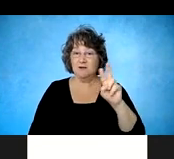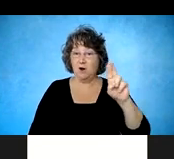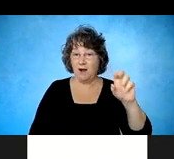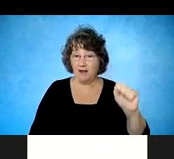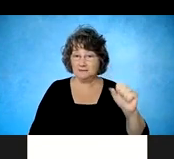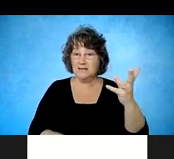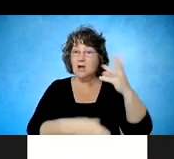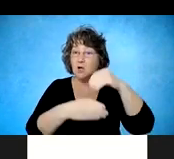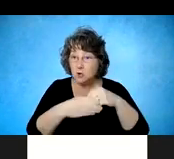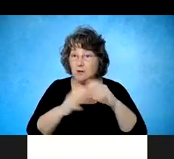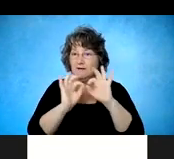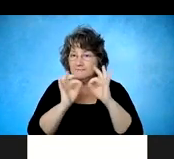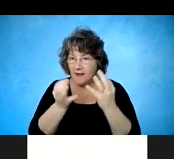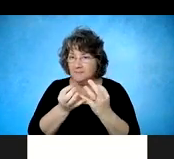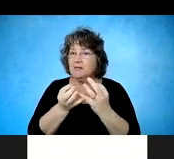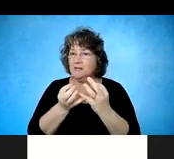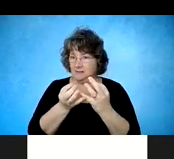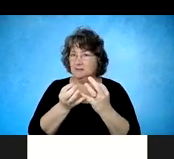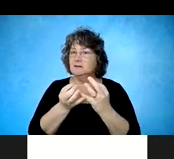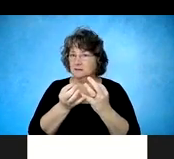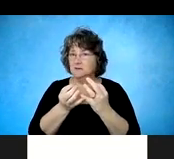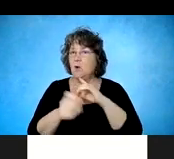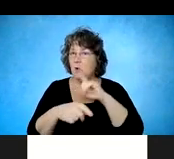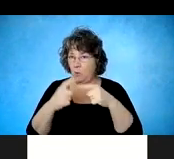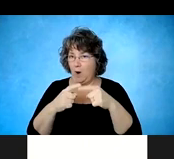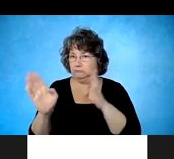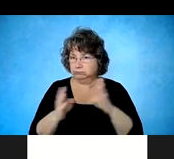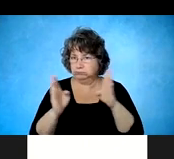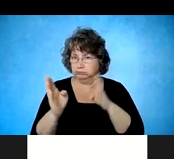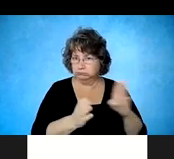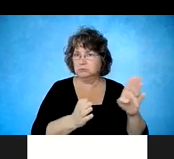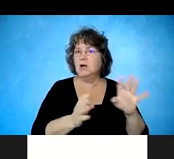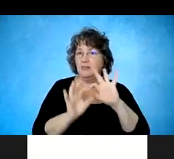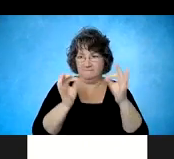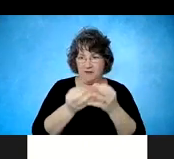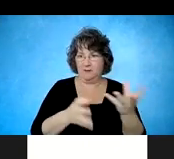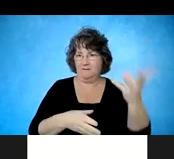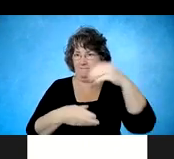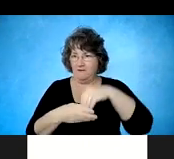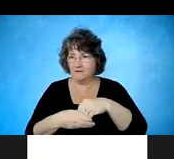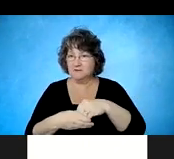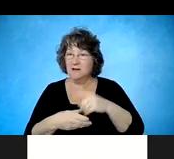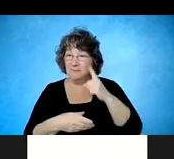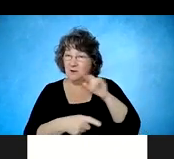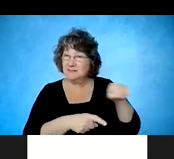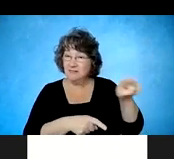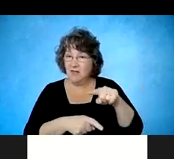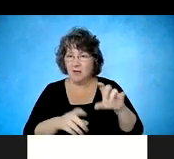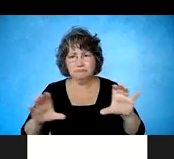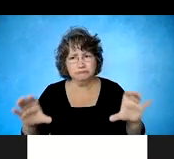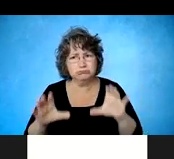work planning process. Families kind of like our unsung heroes oftentimes, the caregivers, because they do so much,